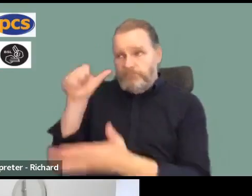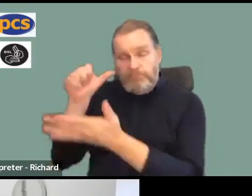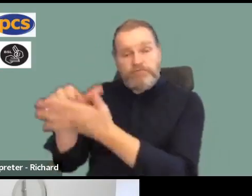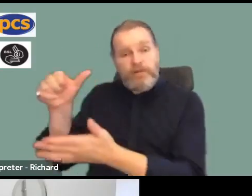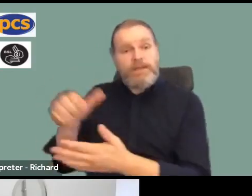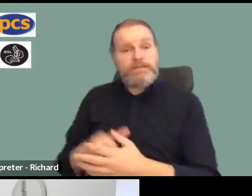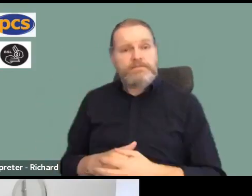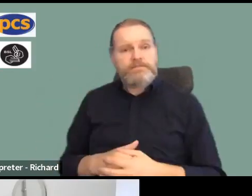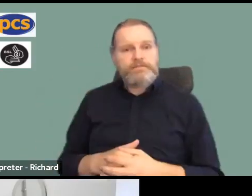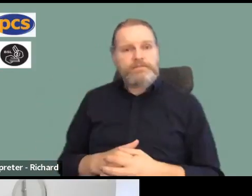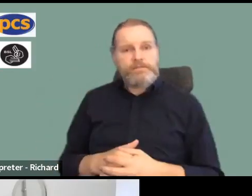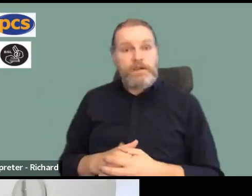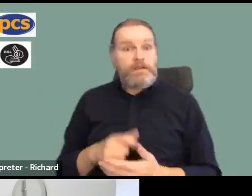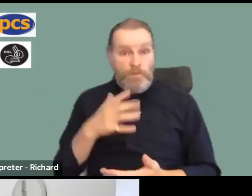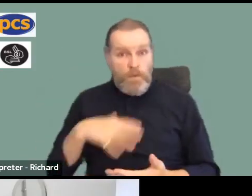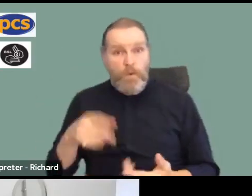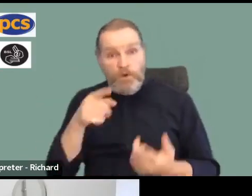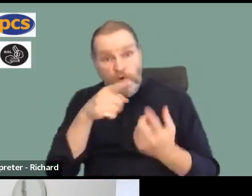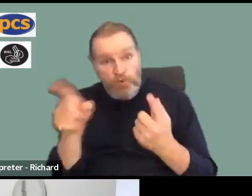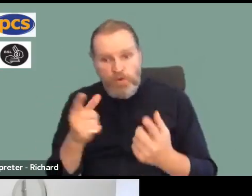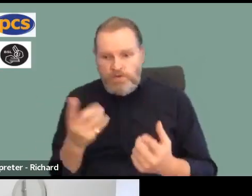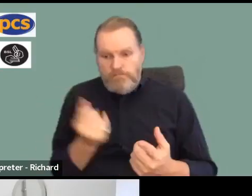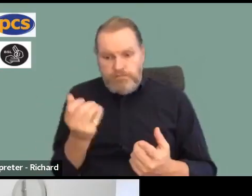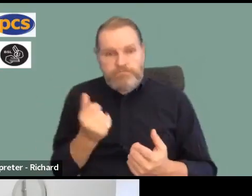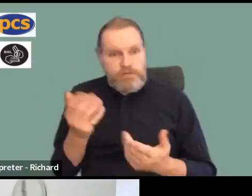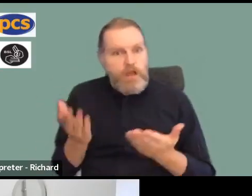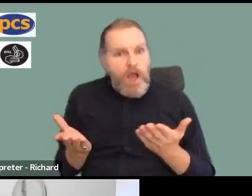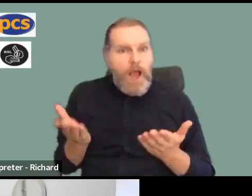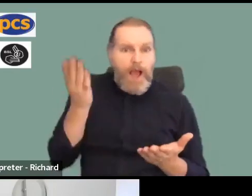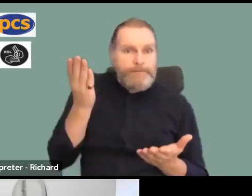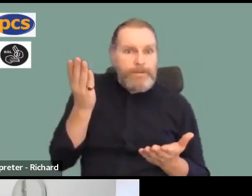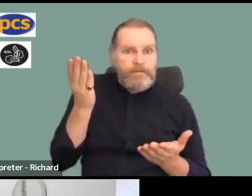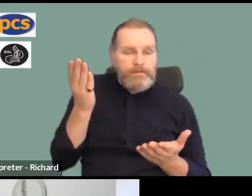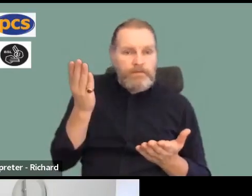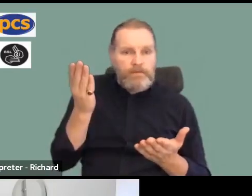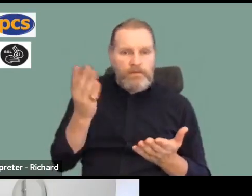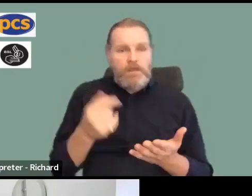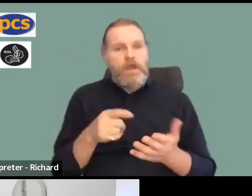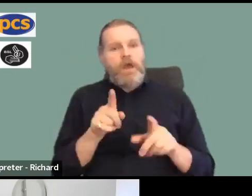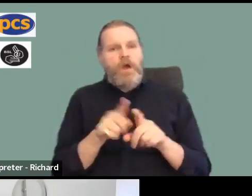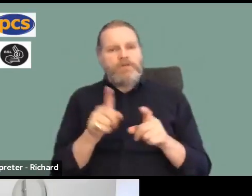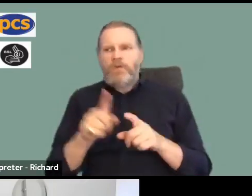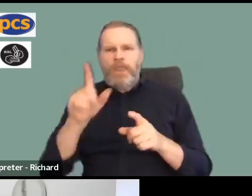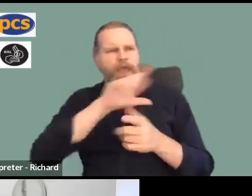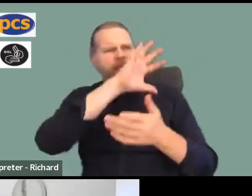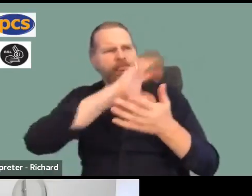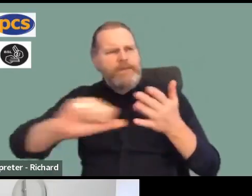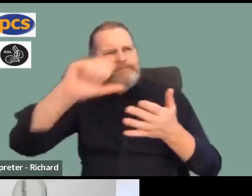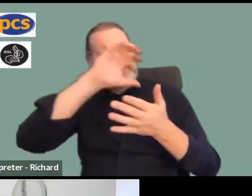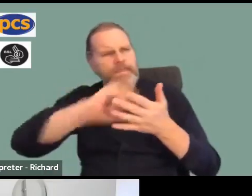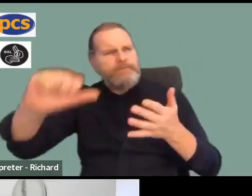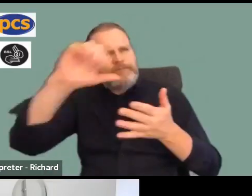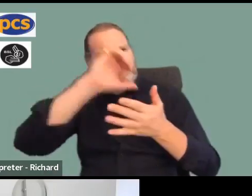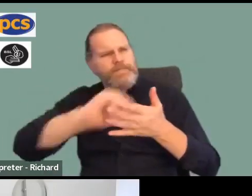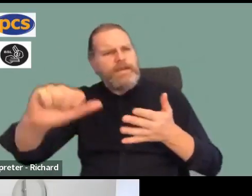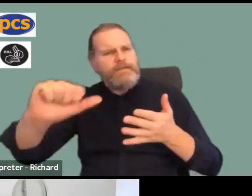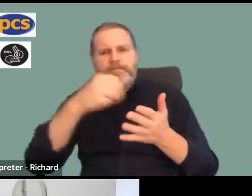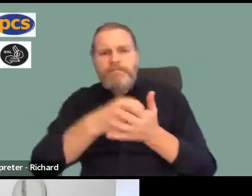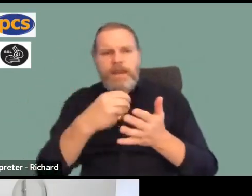thing is to give you a pay rise so you are not worse off, give you the money back they've robbed you from your pension since April 2019,